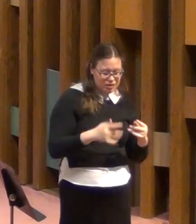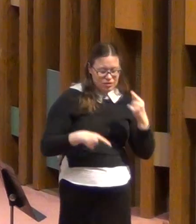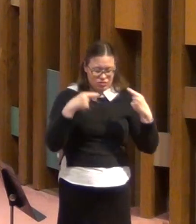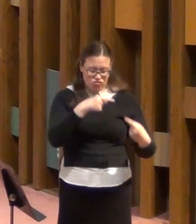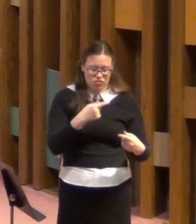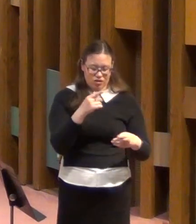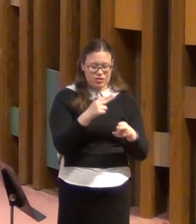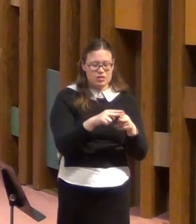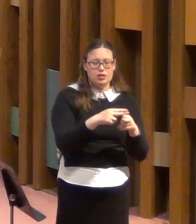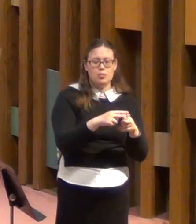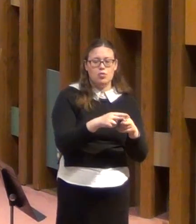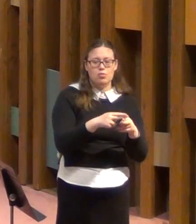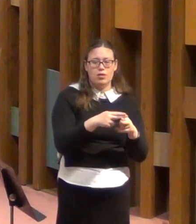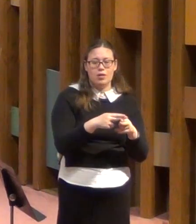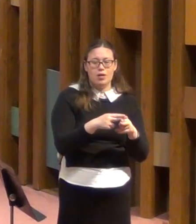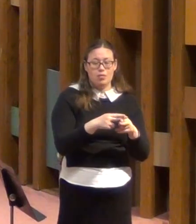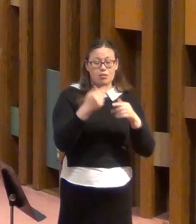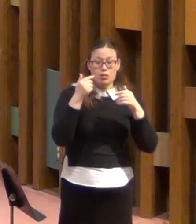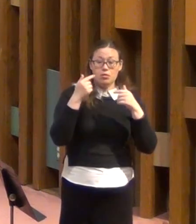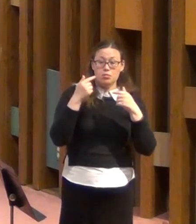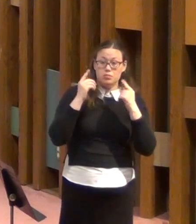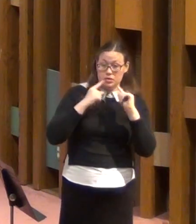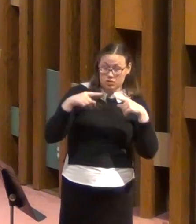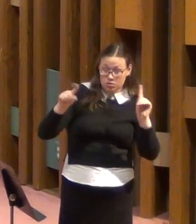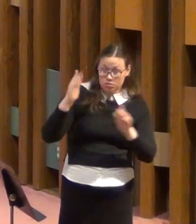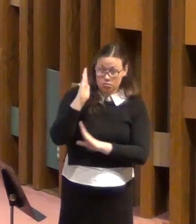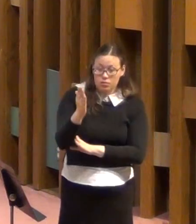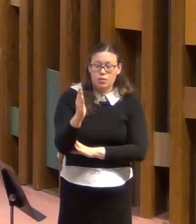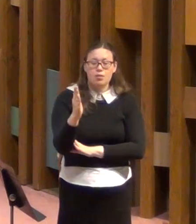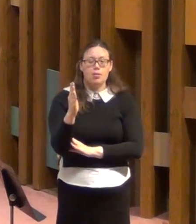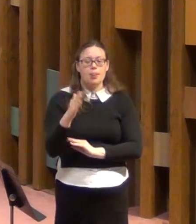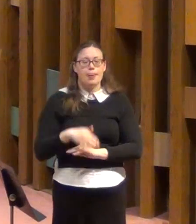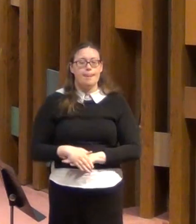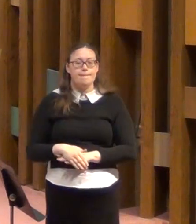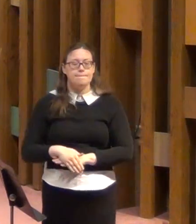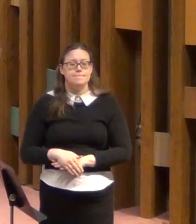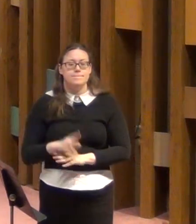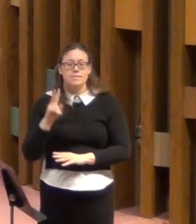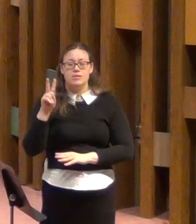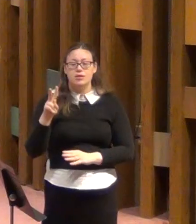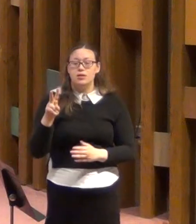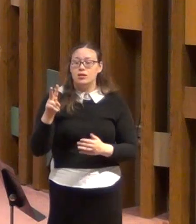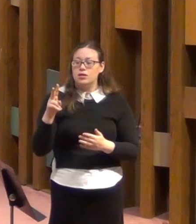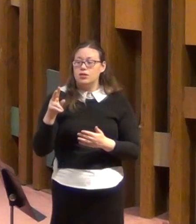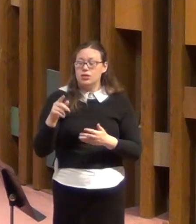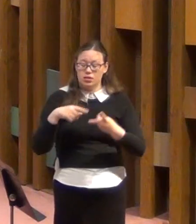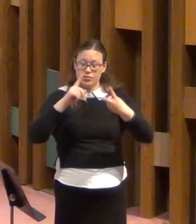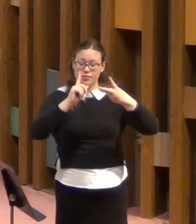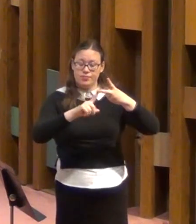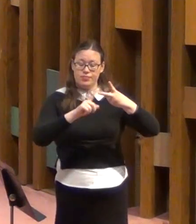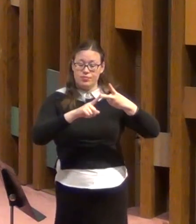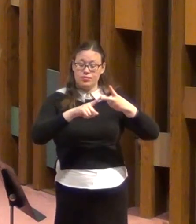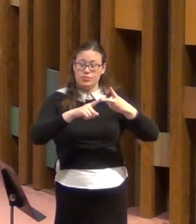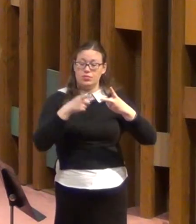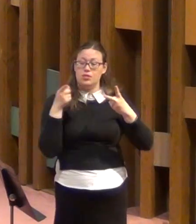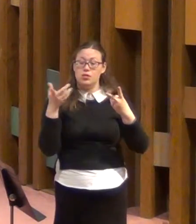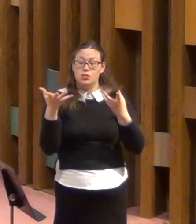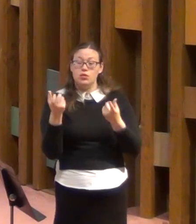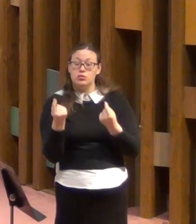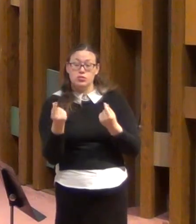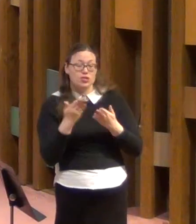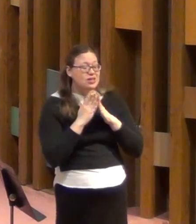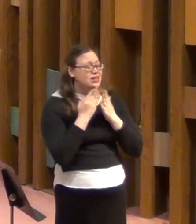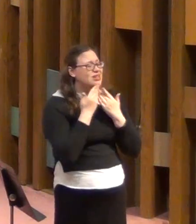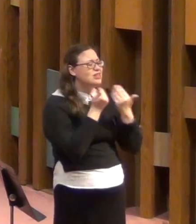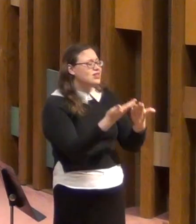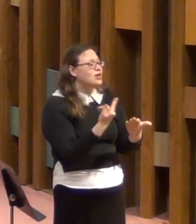We will prevail. The second thing he wanted to do was to thank the church in Corinth for their